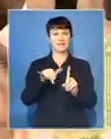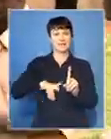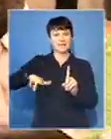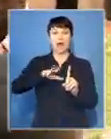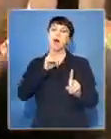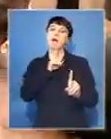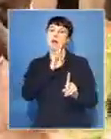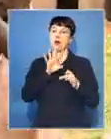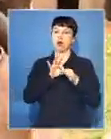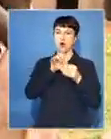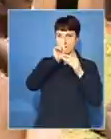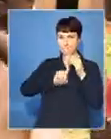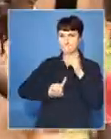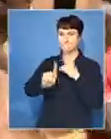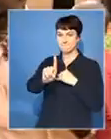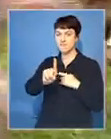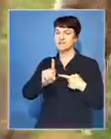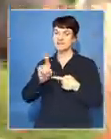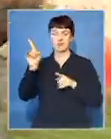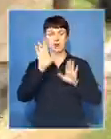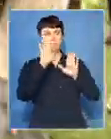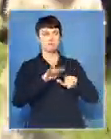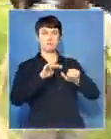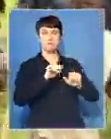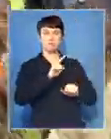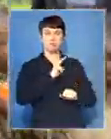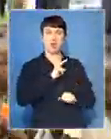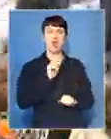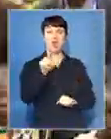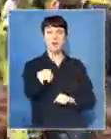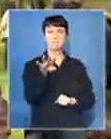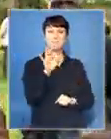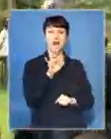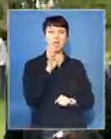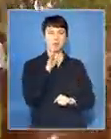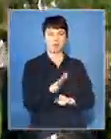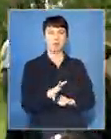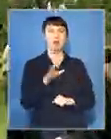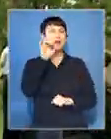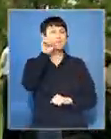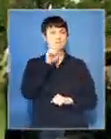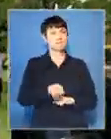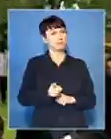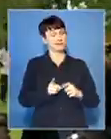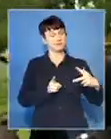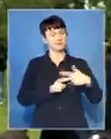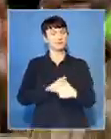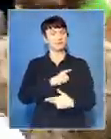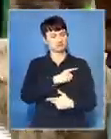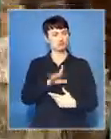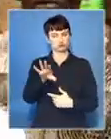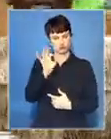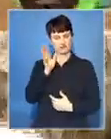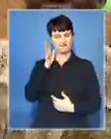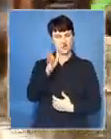uncle's home. He is here to receive blessings ahead of his circumcision on Monday. Anthony has opted for traditional circumcision.